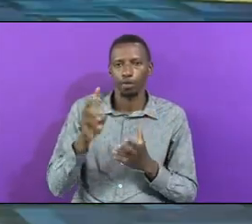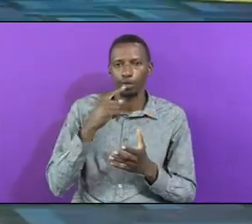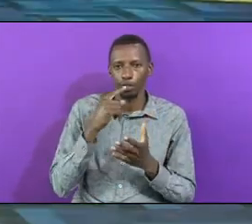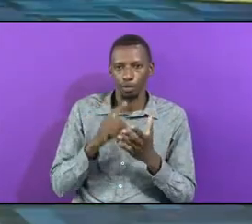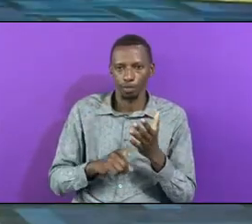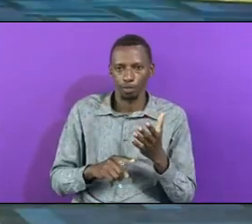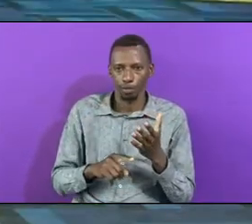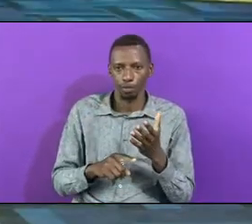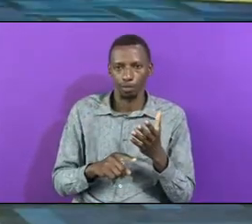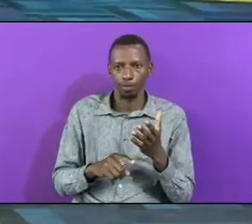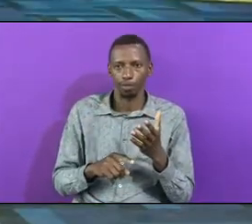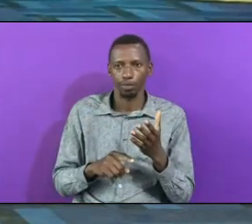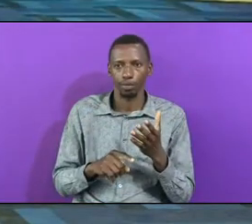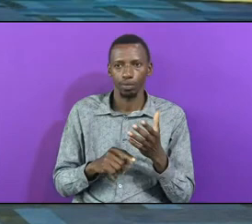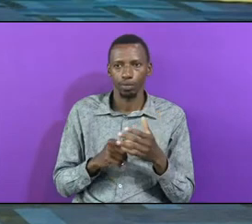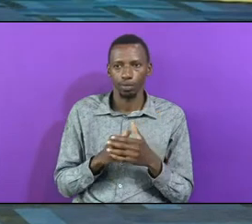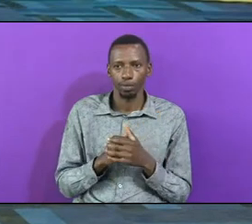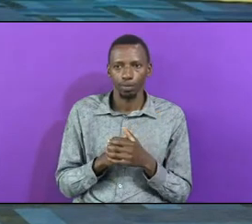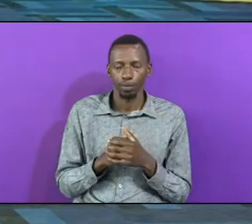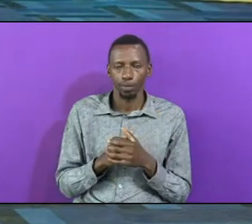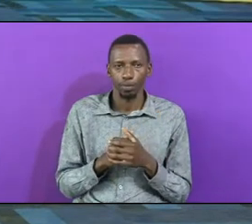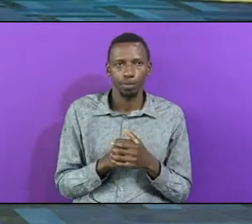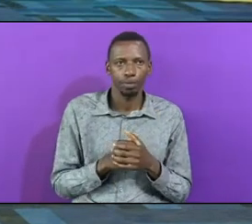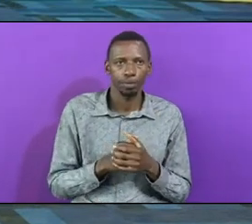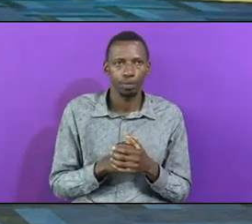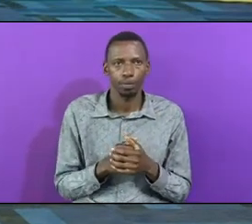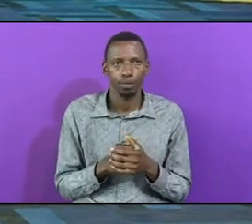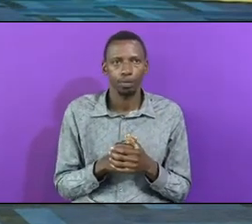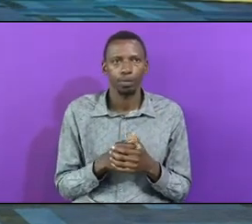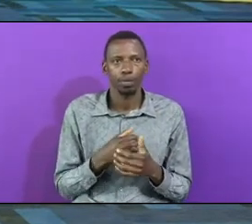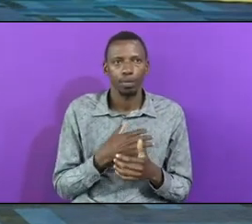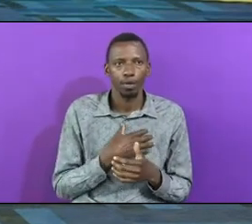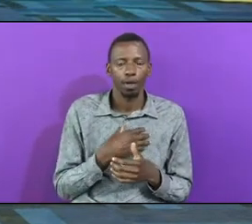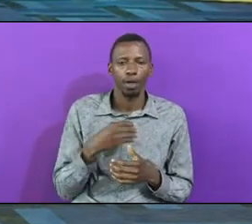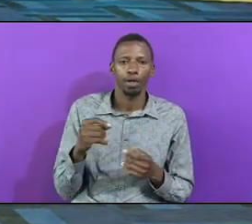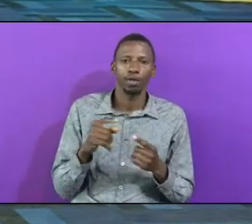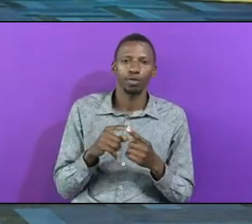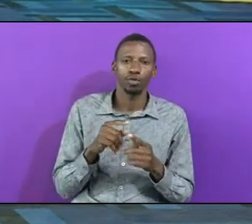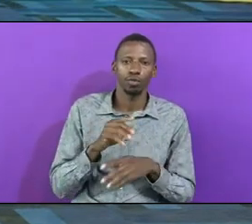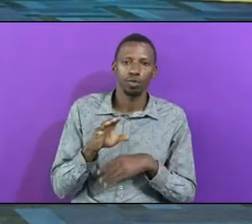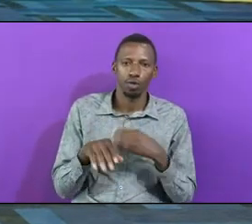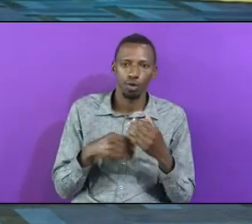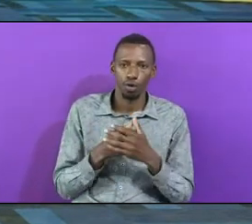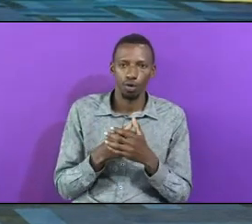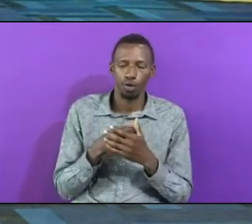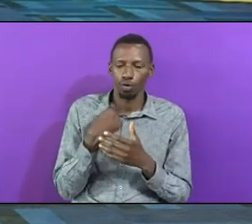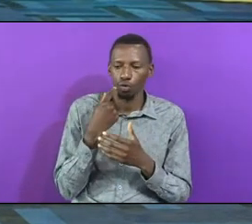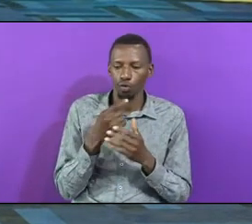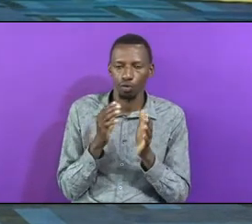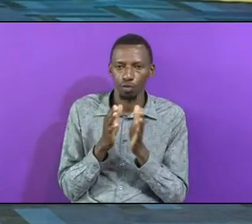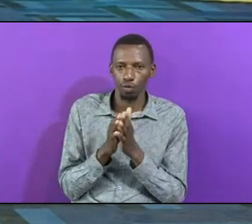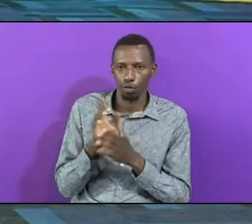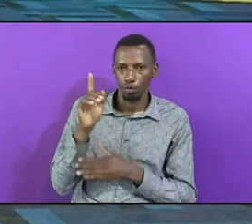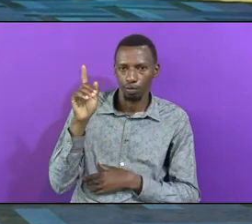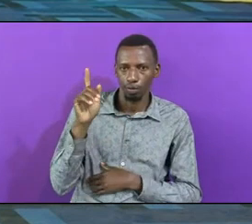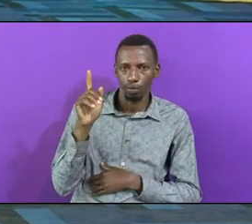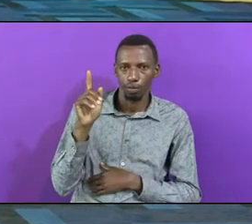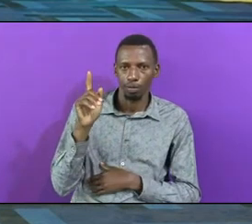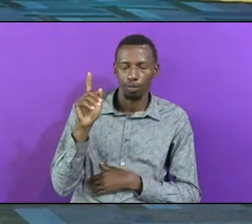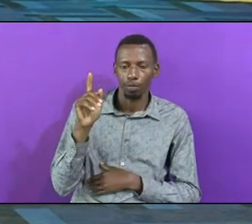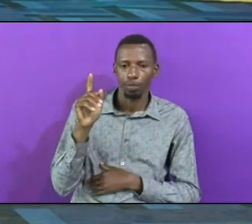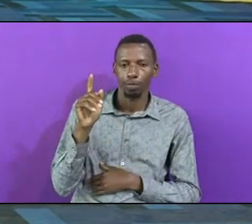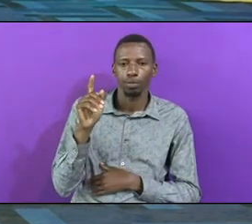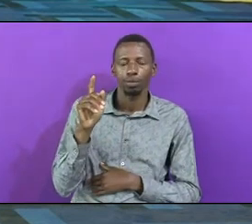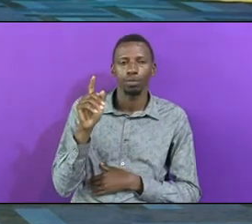Said To His Souls And To All Who Are With Him Put Away Your What